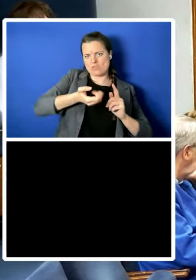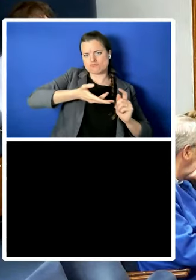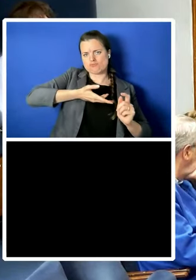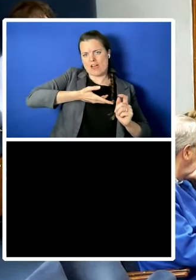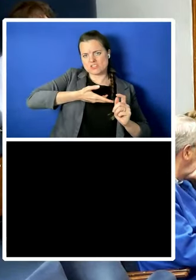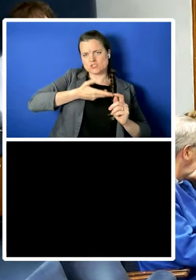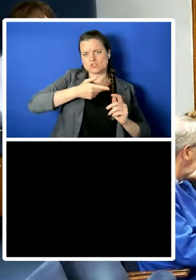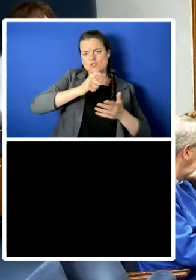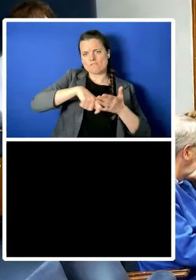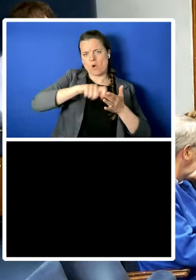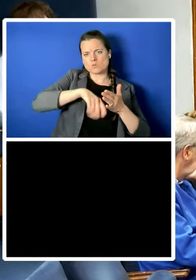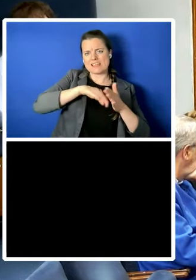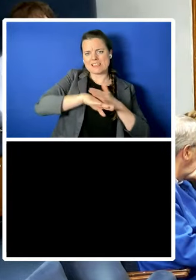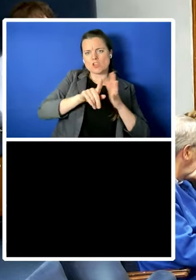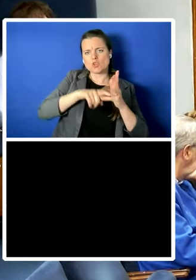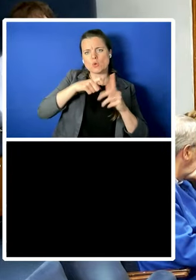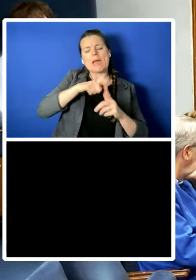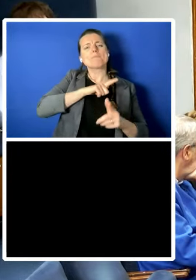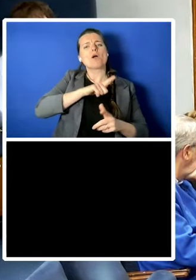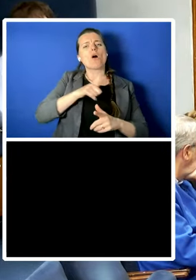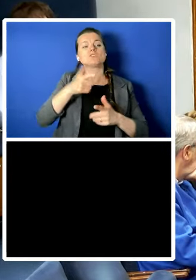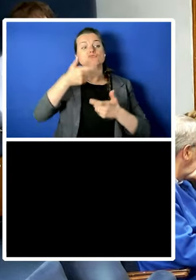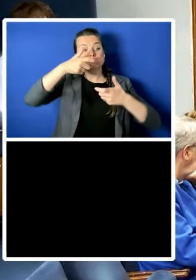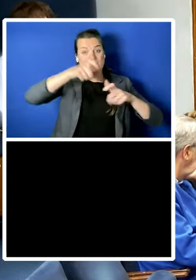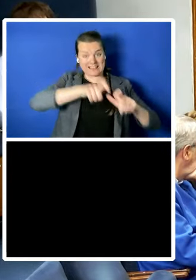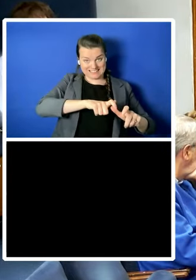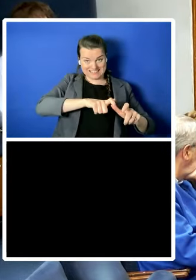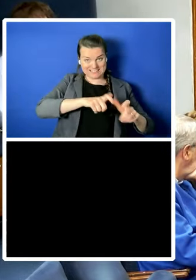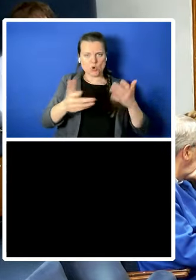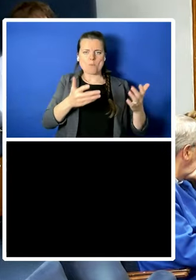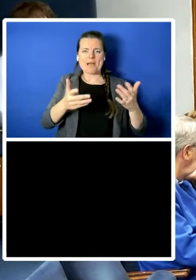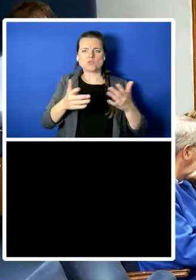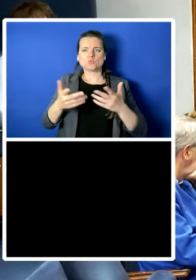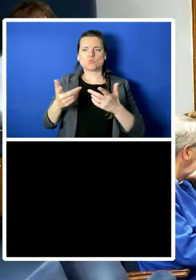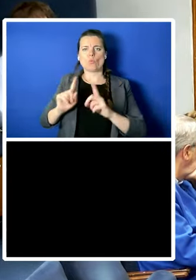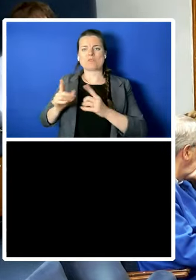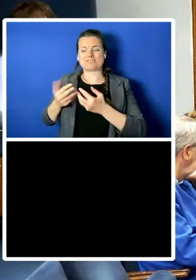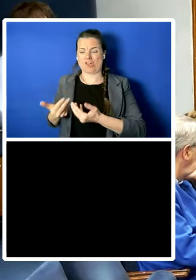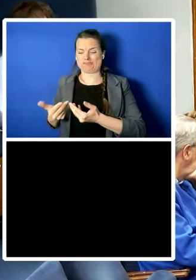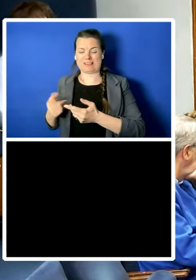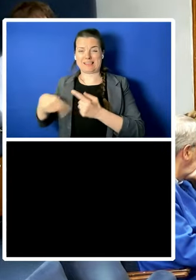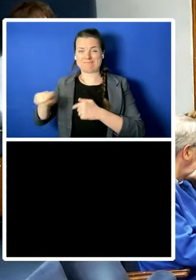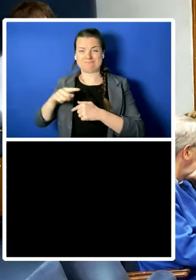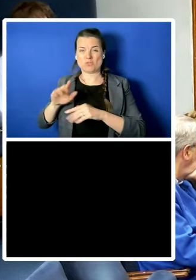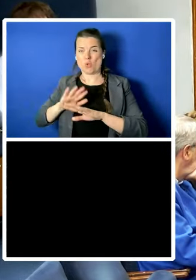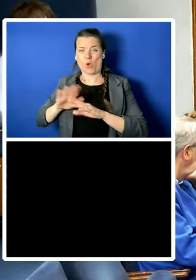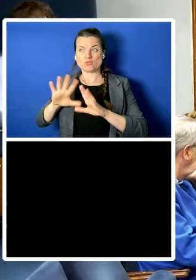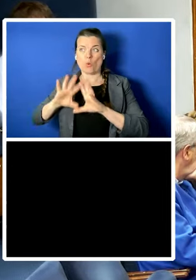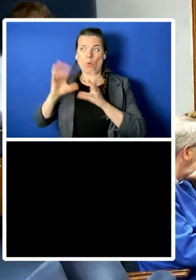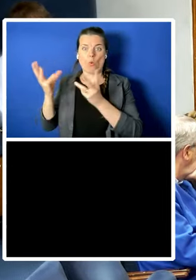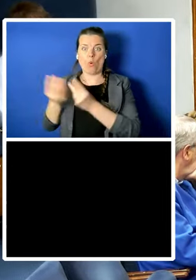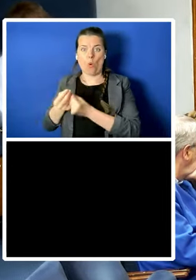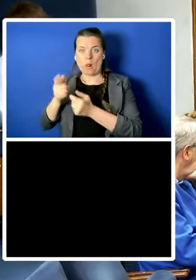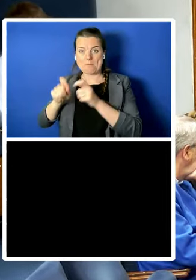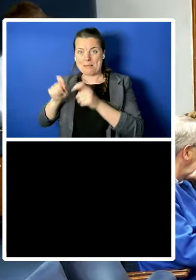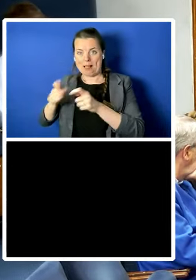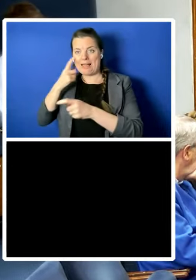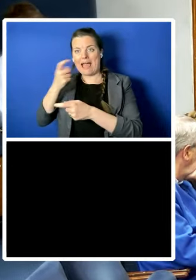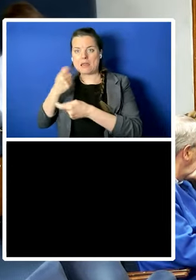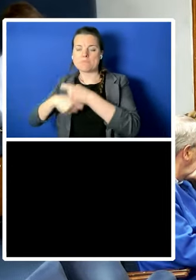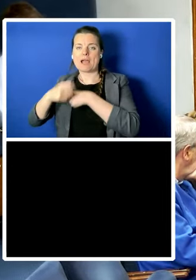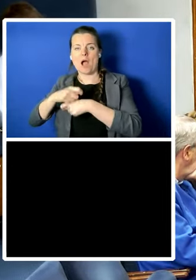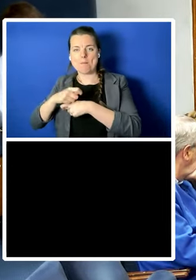everyone can become a nationality for all sorts of reasons they cannot or they can't afford